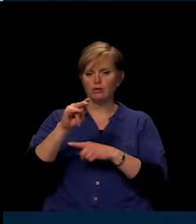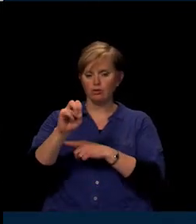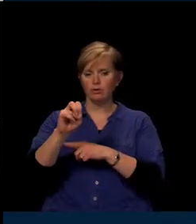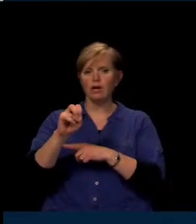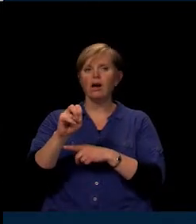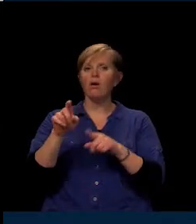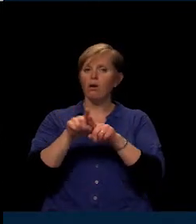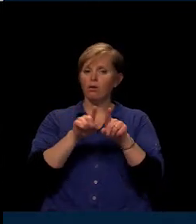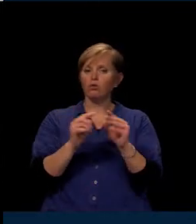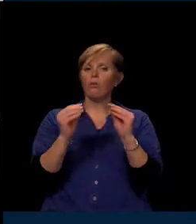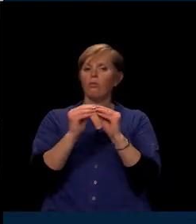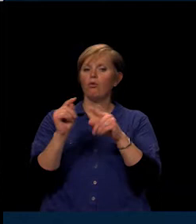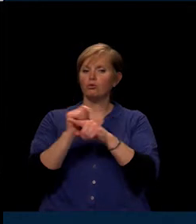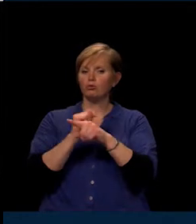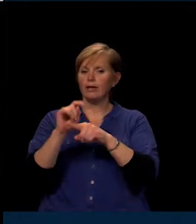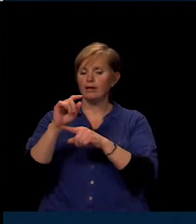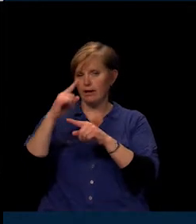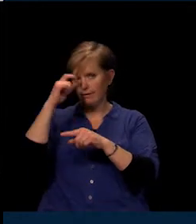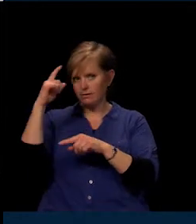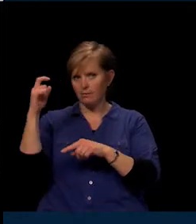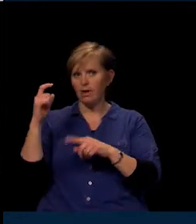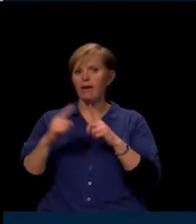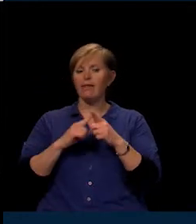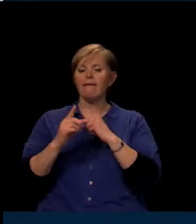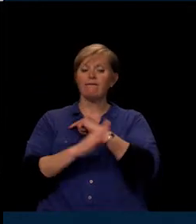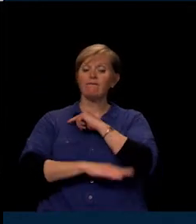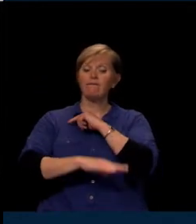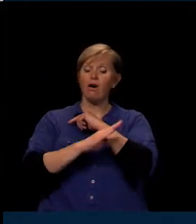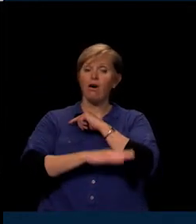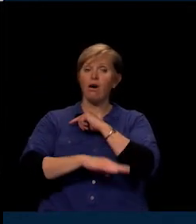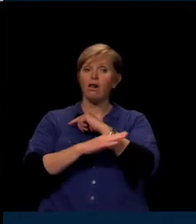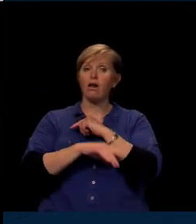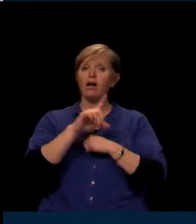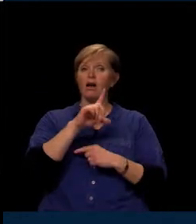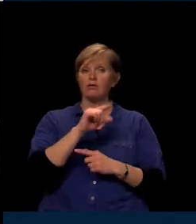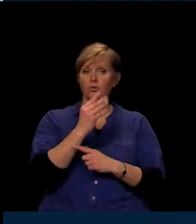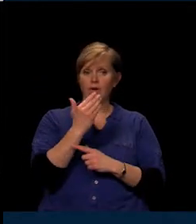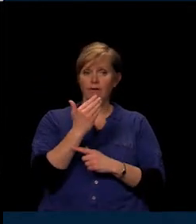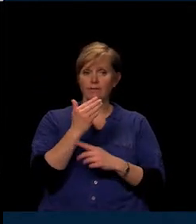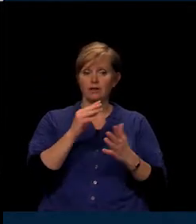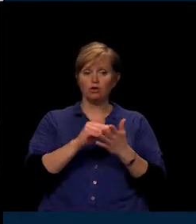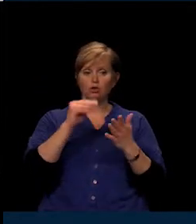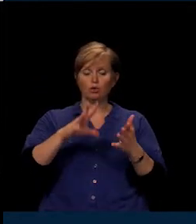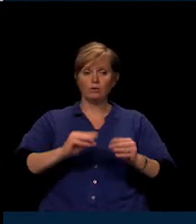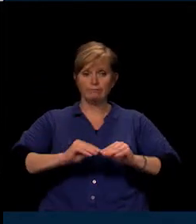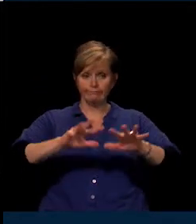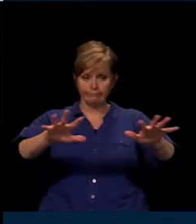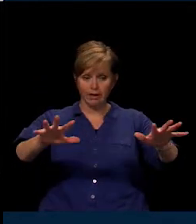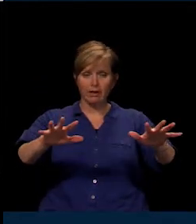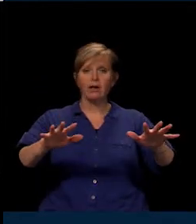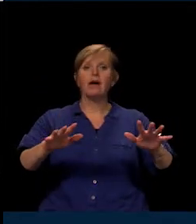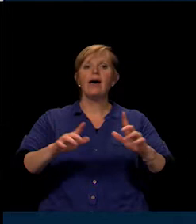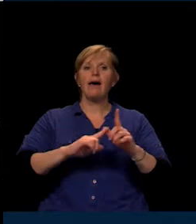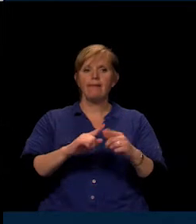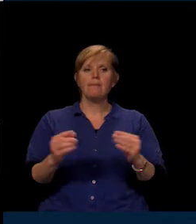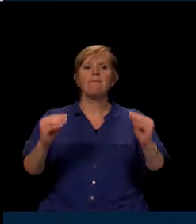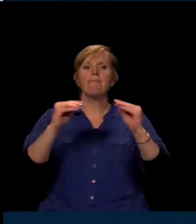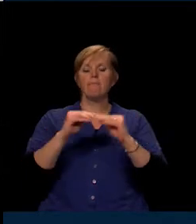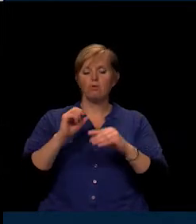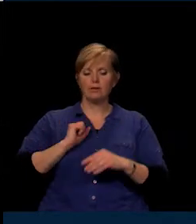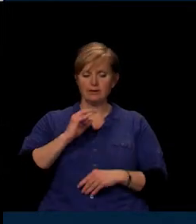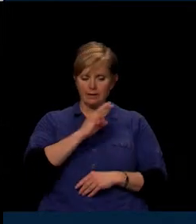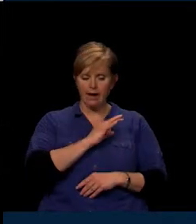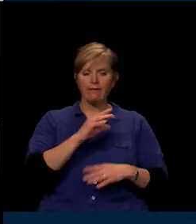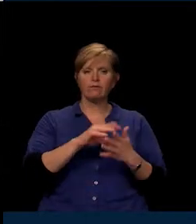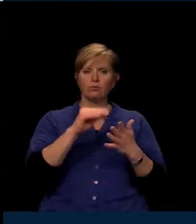would be followed by a fall 2015 student device deployment, and a thorough and continued plan, of course, for staff and student training and